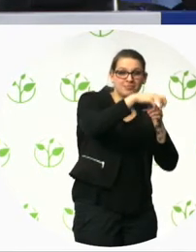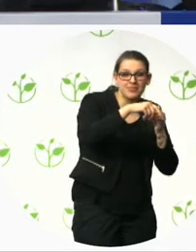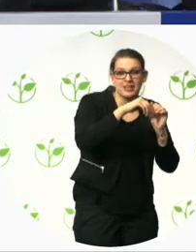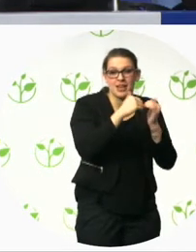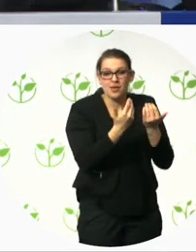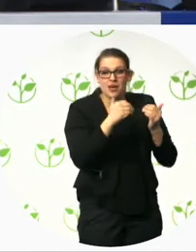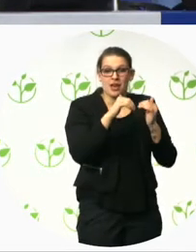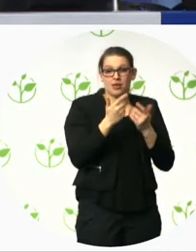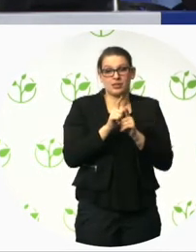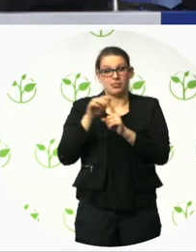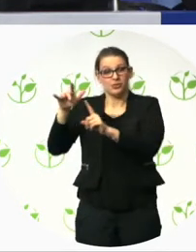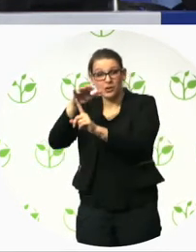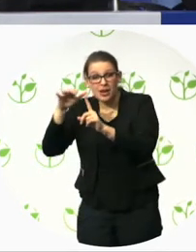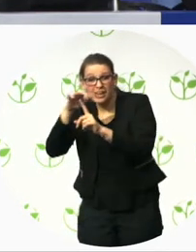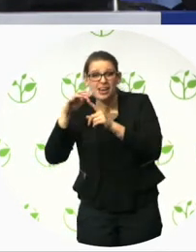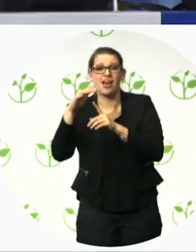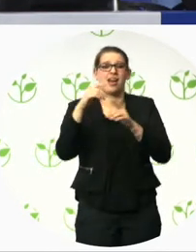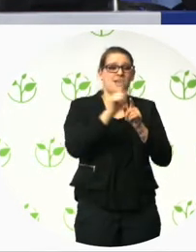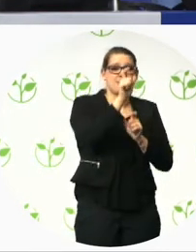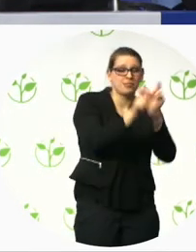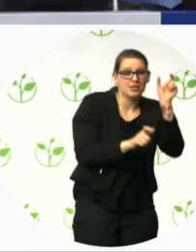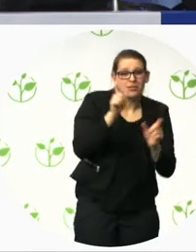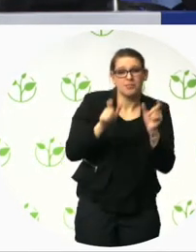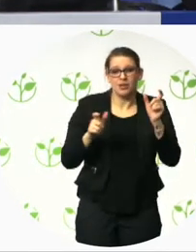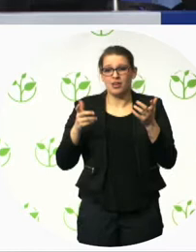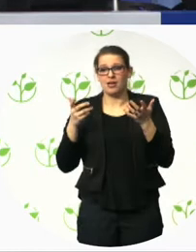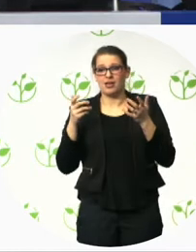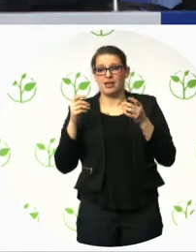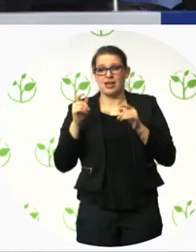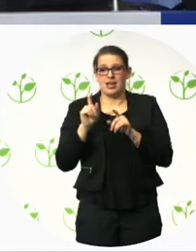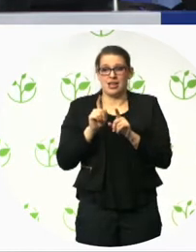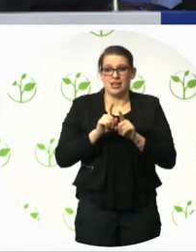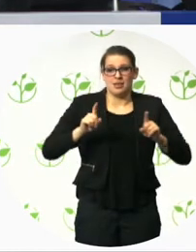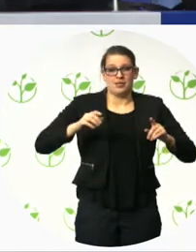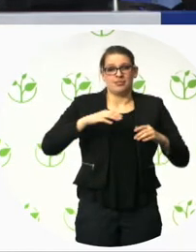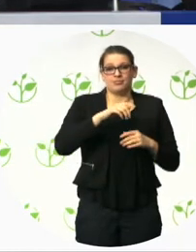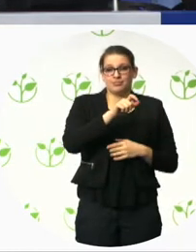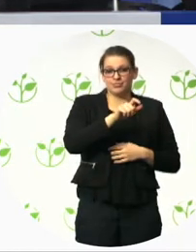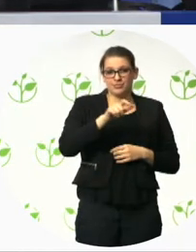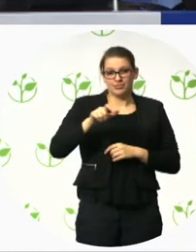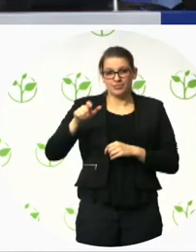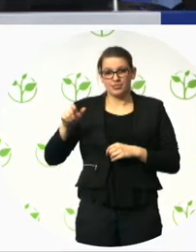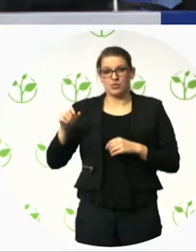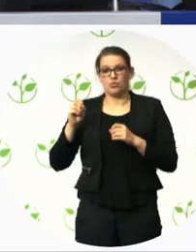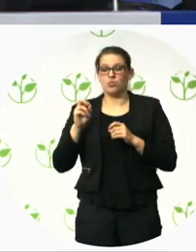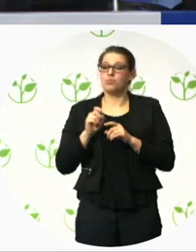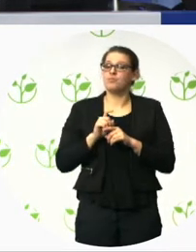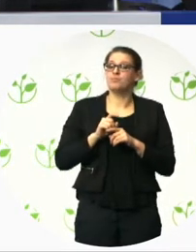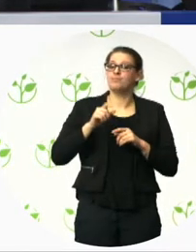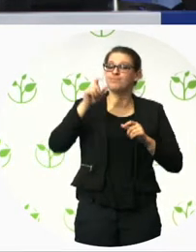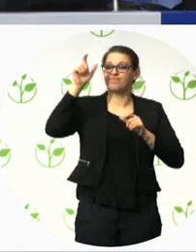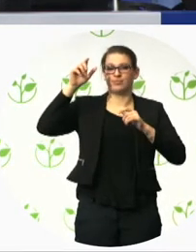people, academics. We've worked with, uh, several universities. Um, people from administration and also parliamentary